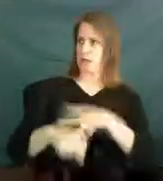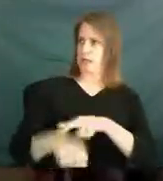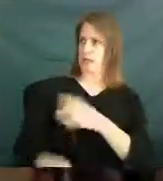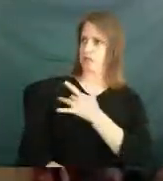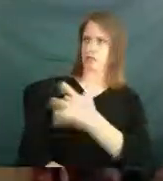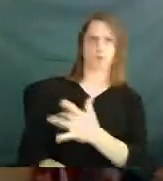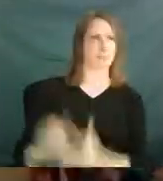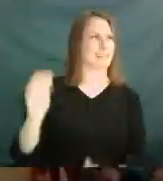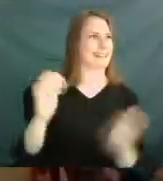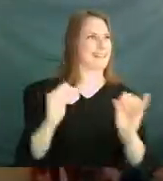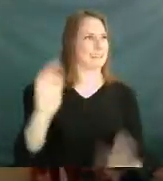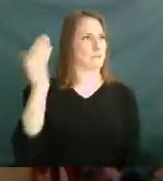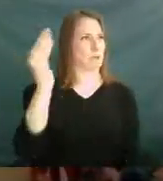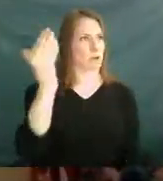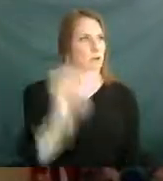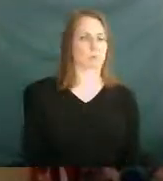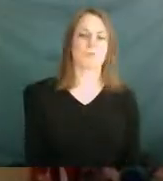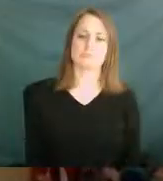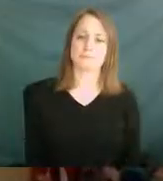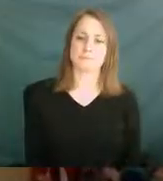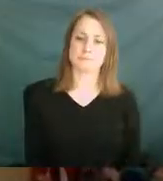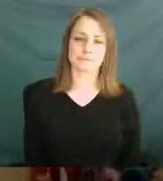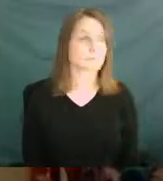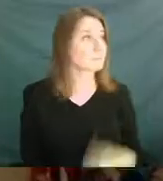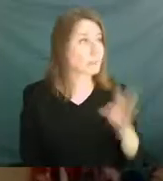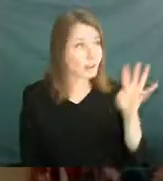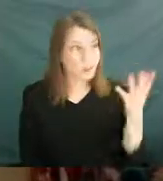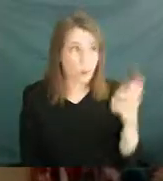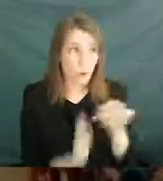In my fourth grade class, I would raise my hand and say, I got a question. I share networking